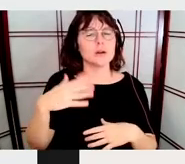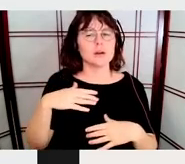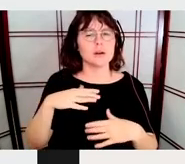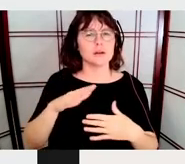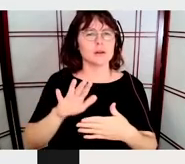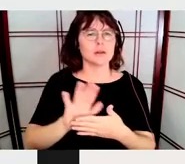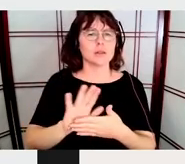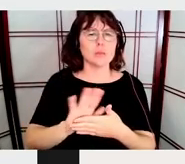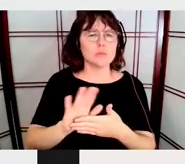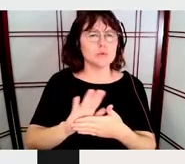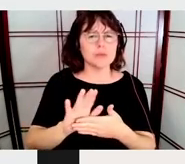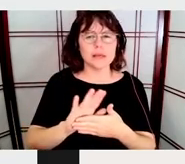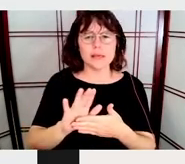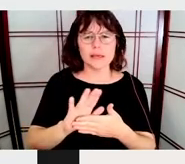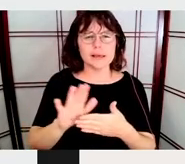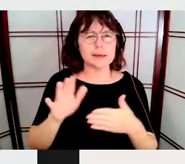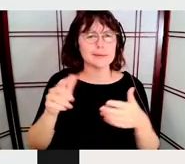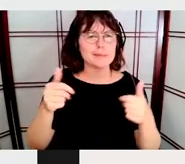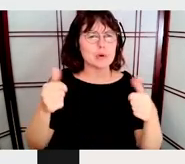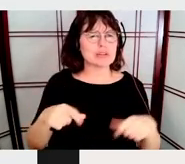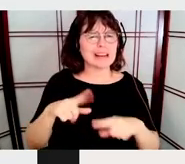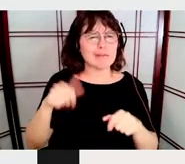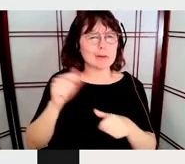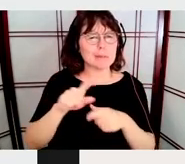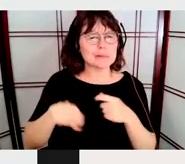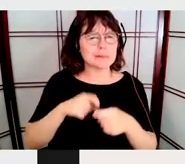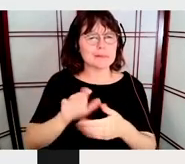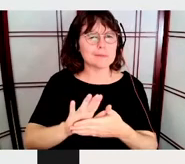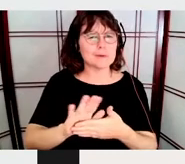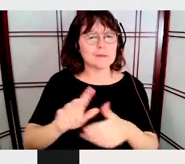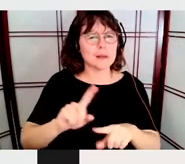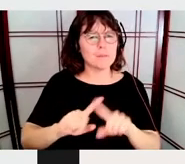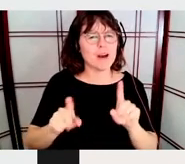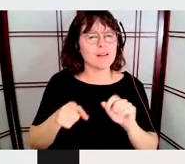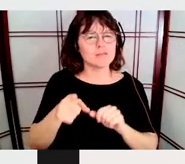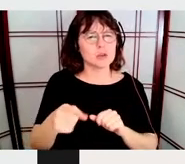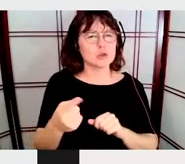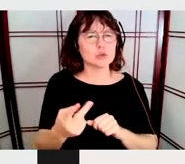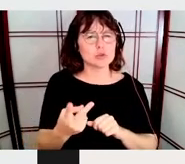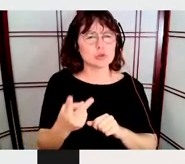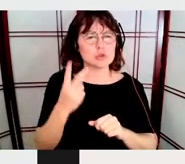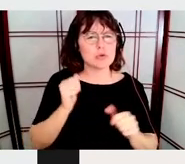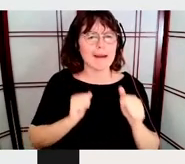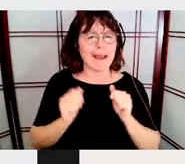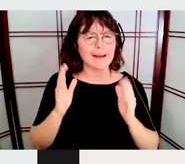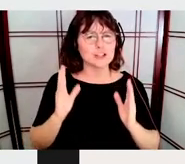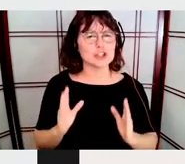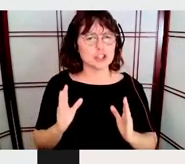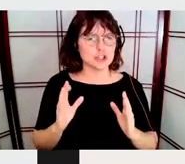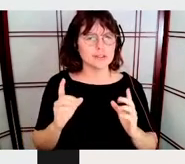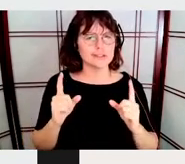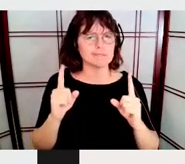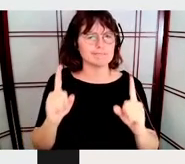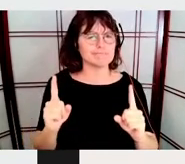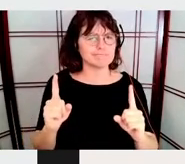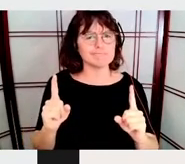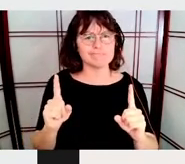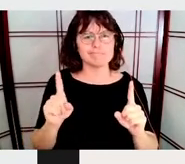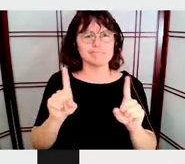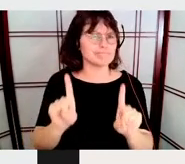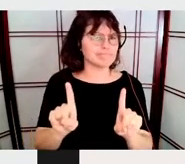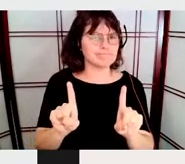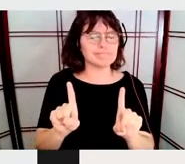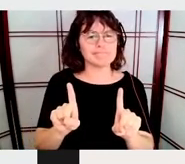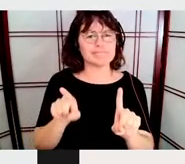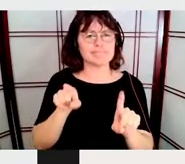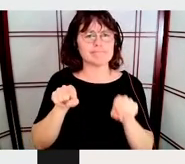which poster is worse, but it was two people, two actors showing on the posters. And the